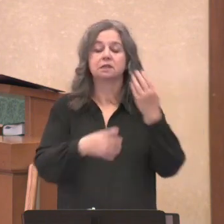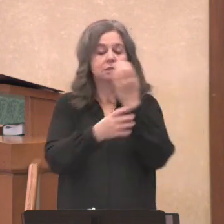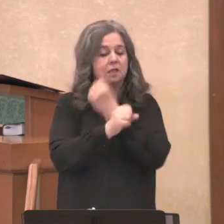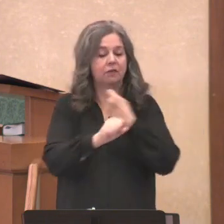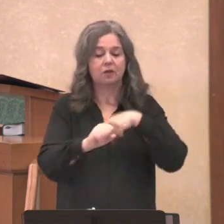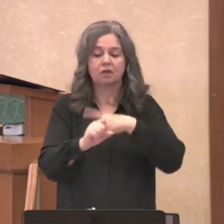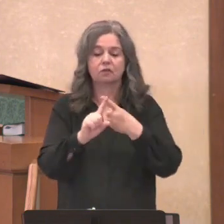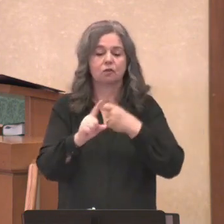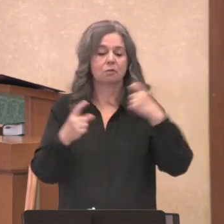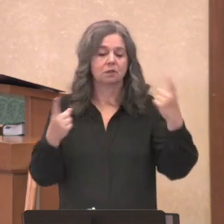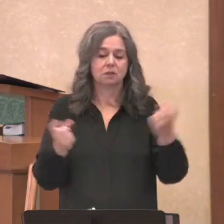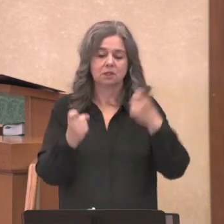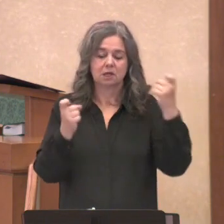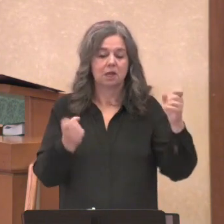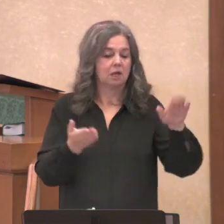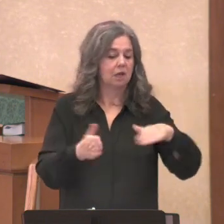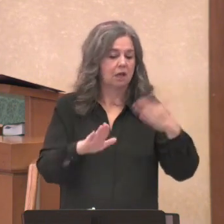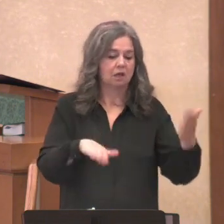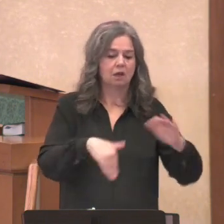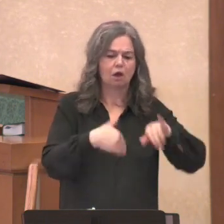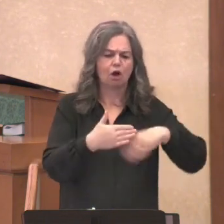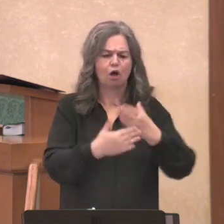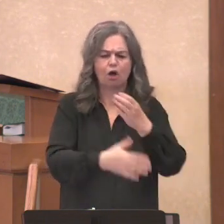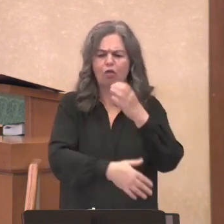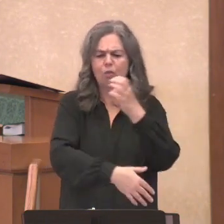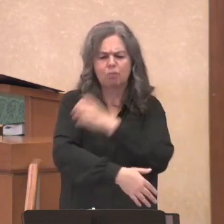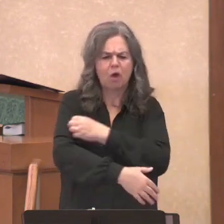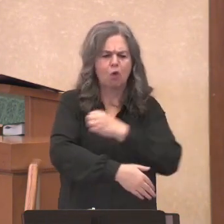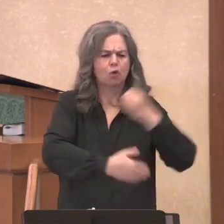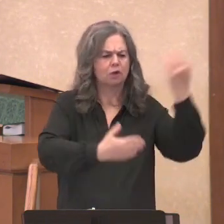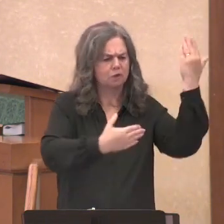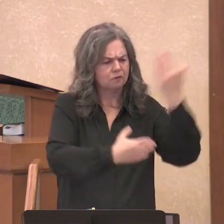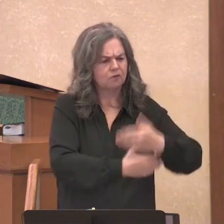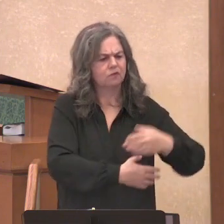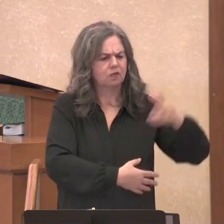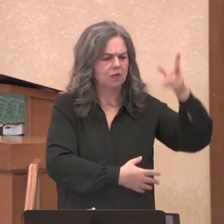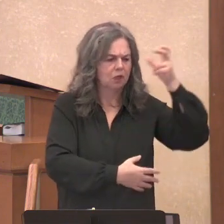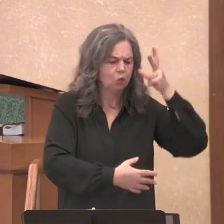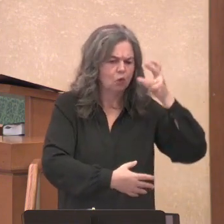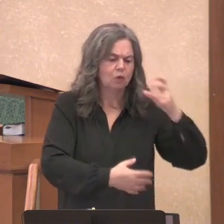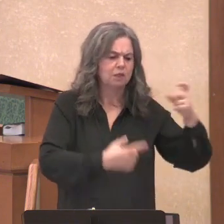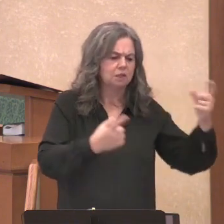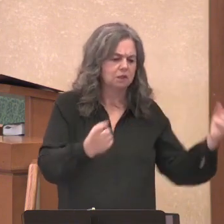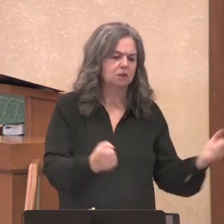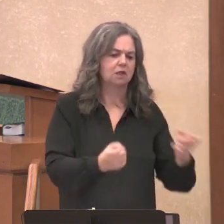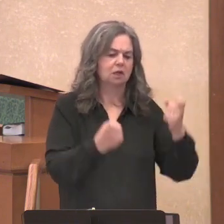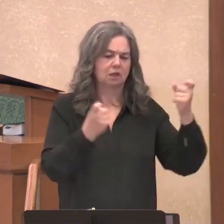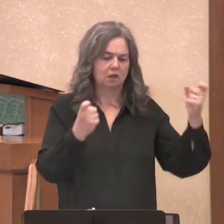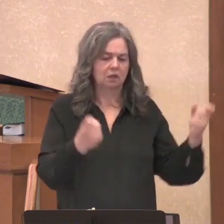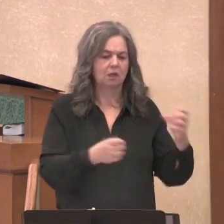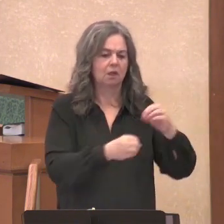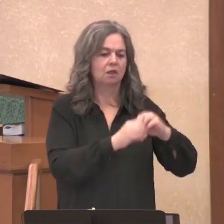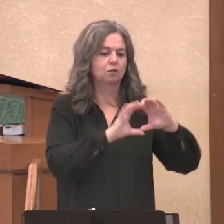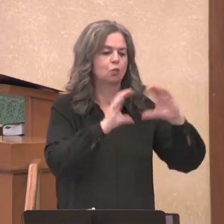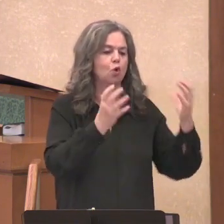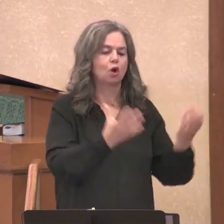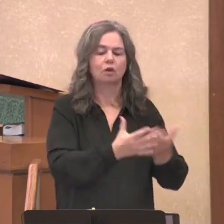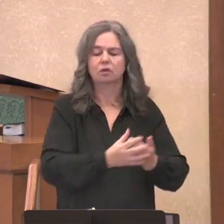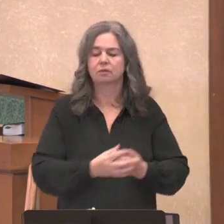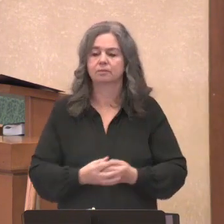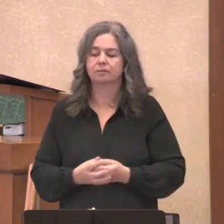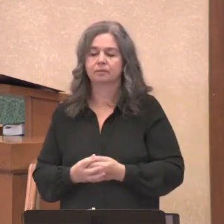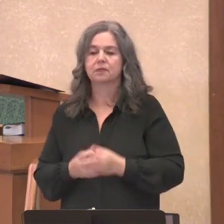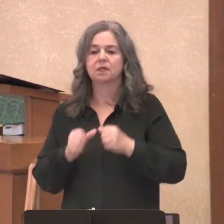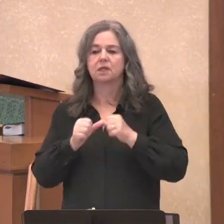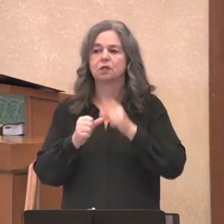from sin and death and all the powers of darkness that swirl around this world, that continues to grant